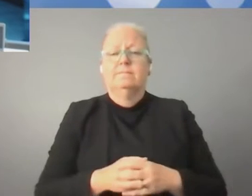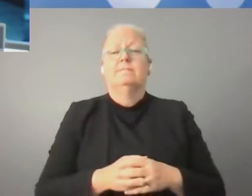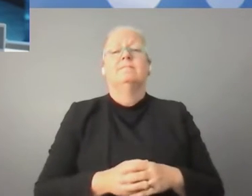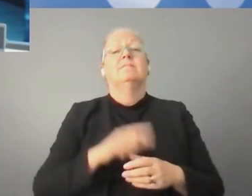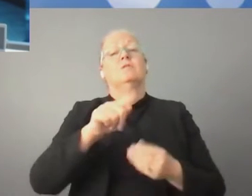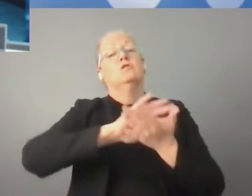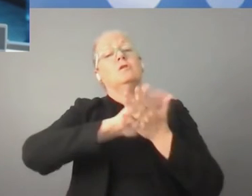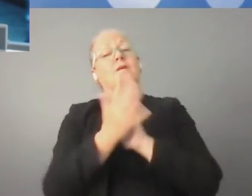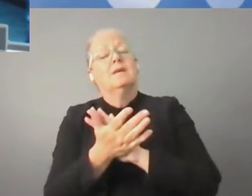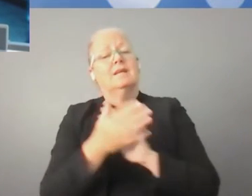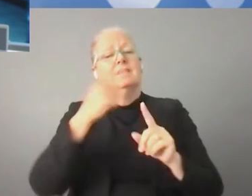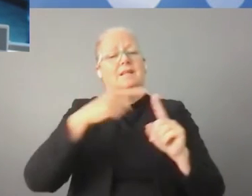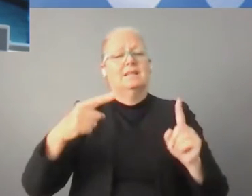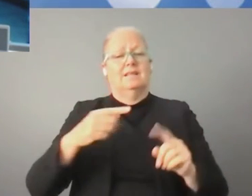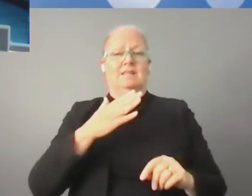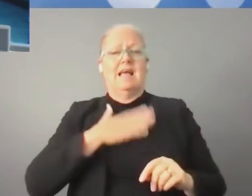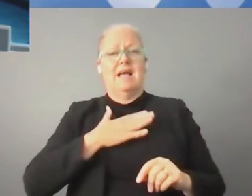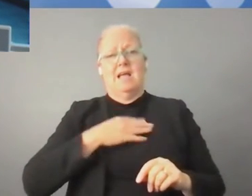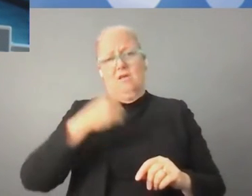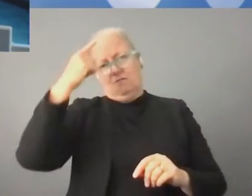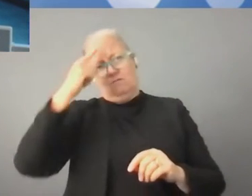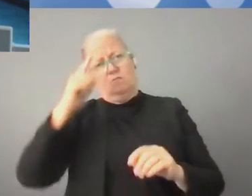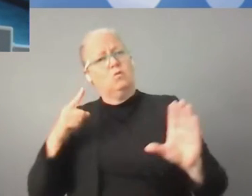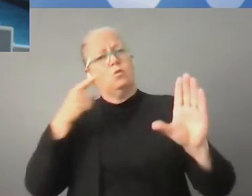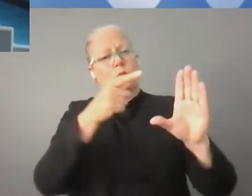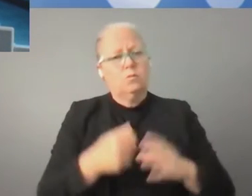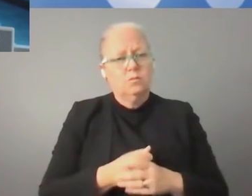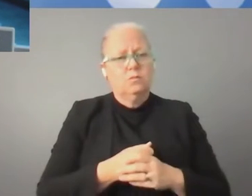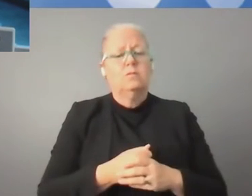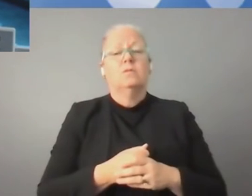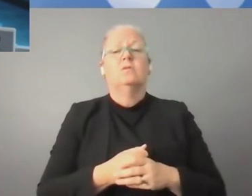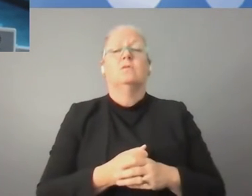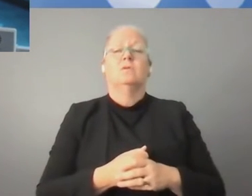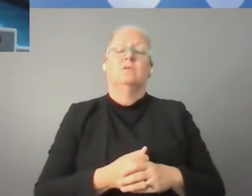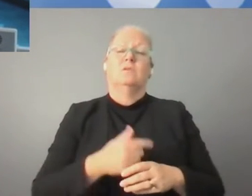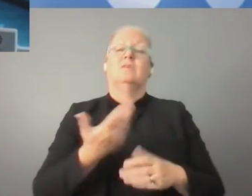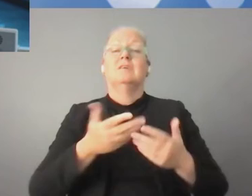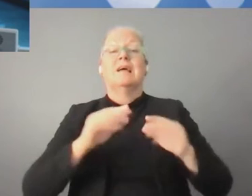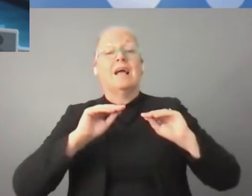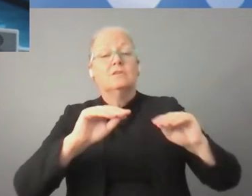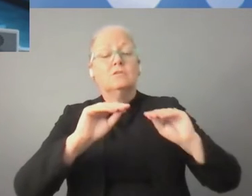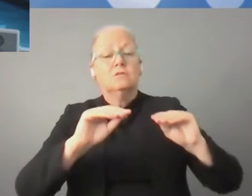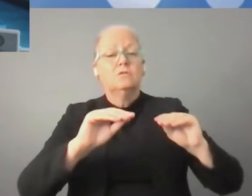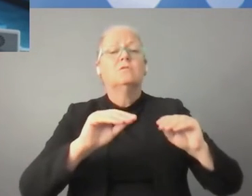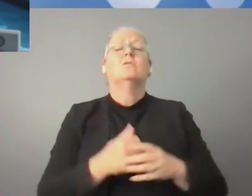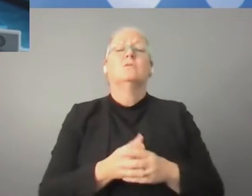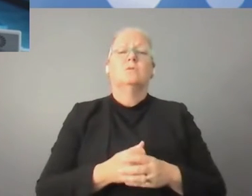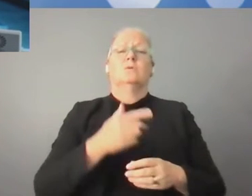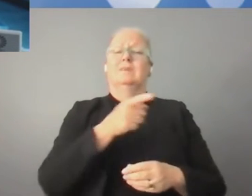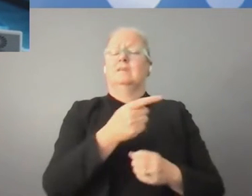national development goal. And position in STEM education is among the strongest in the world.